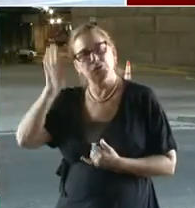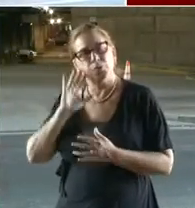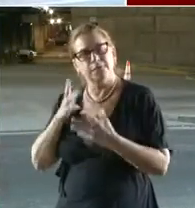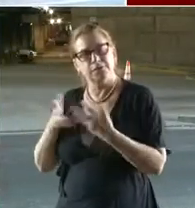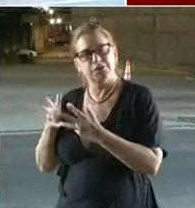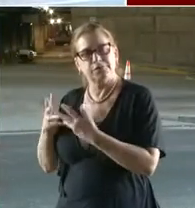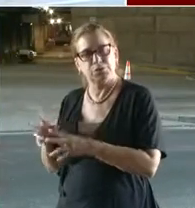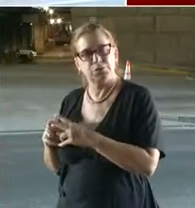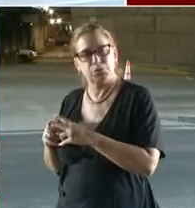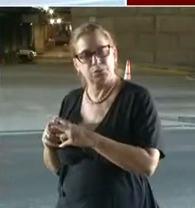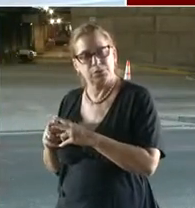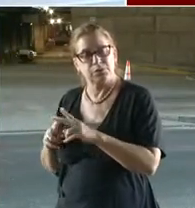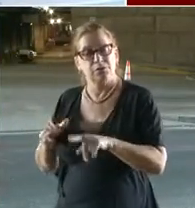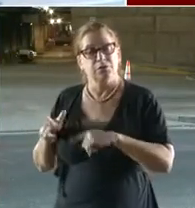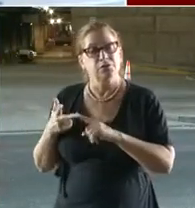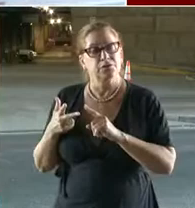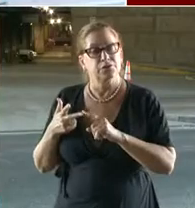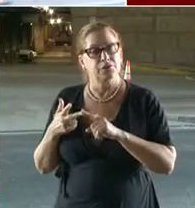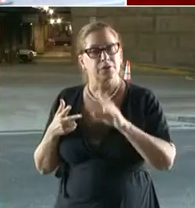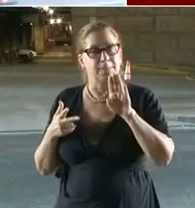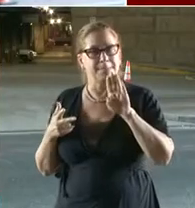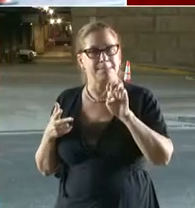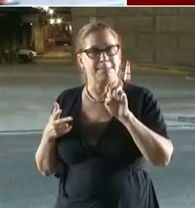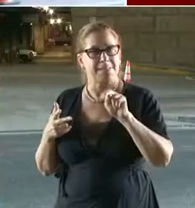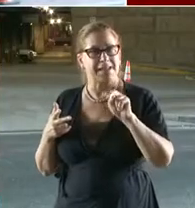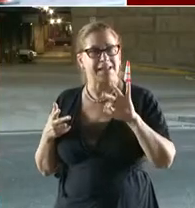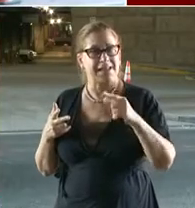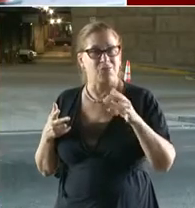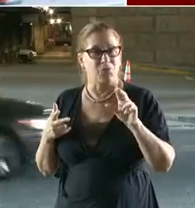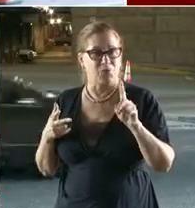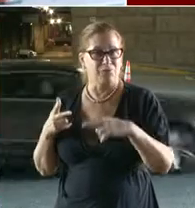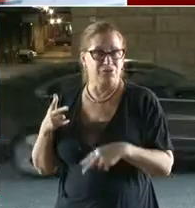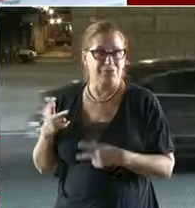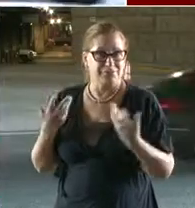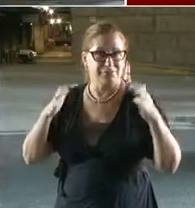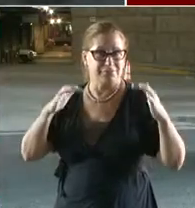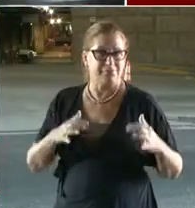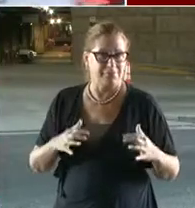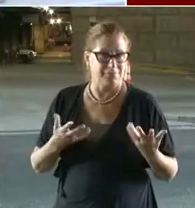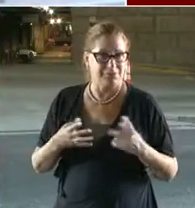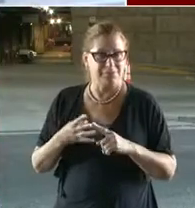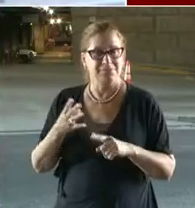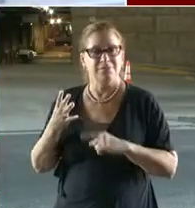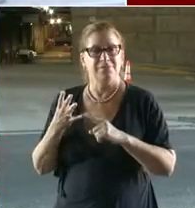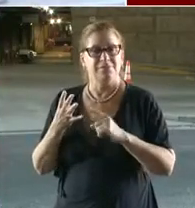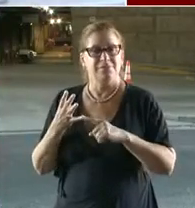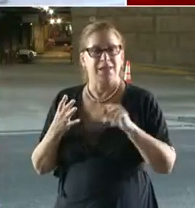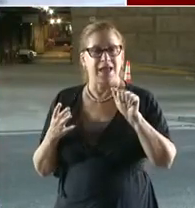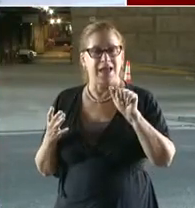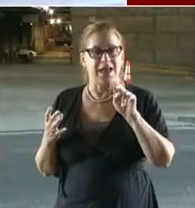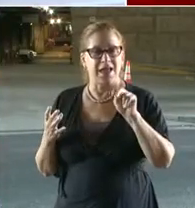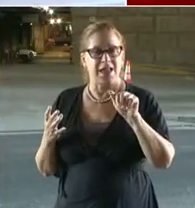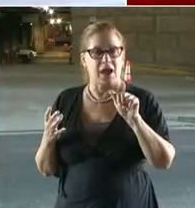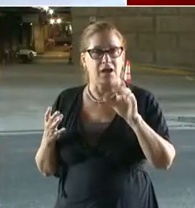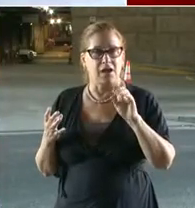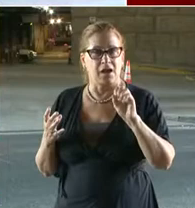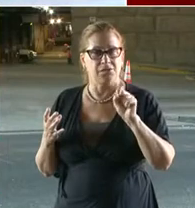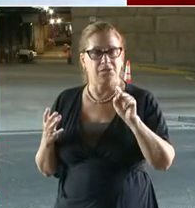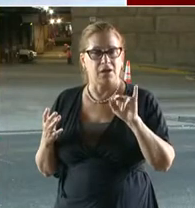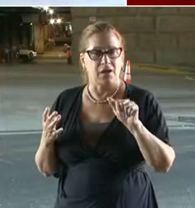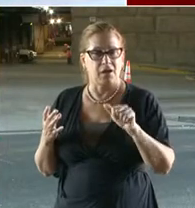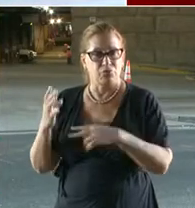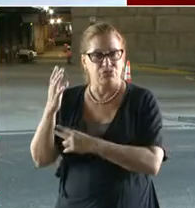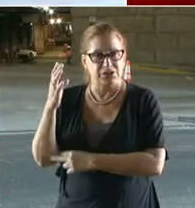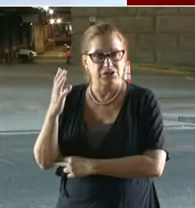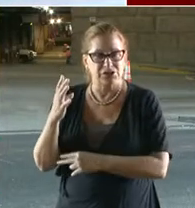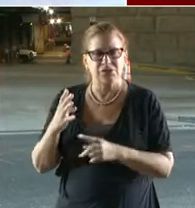Road, Anacostia Suitland, and the TR Bridge. Excuse me, thank you. I'm sorry, I missed